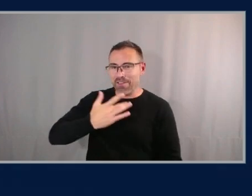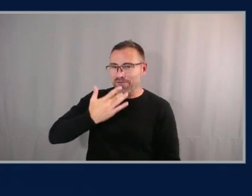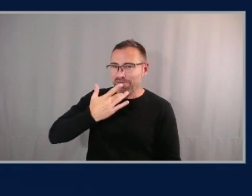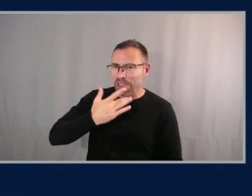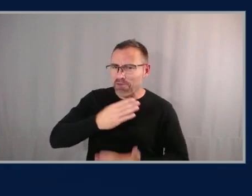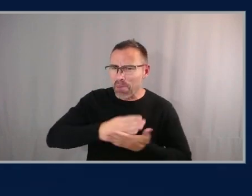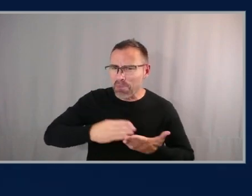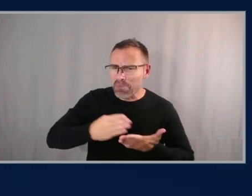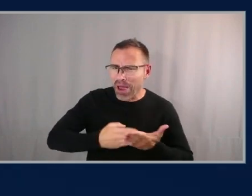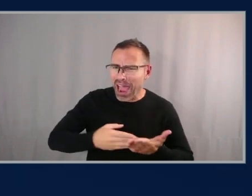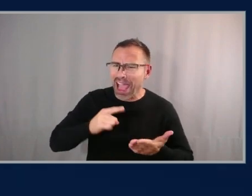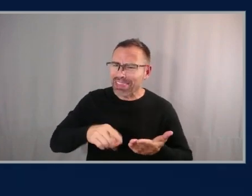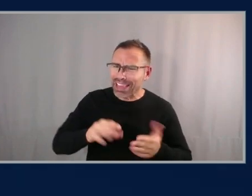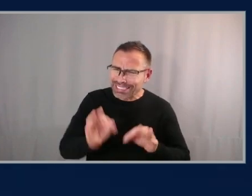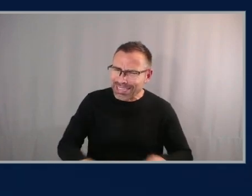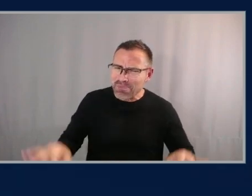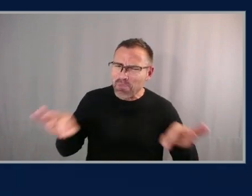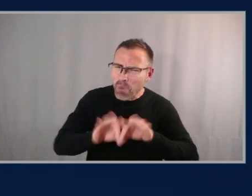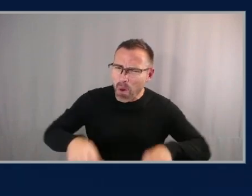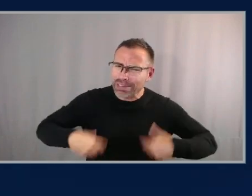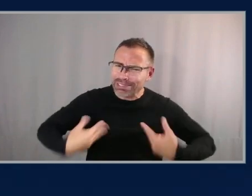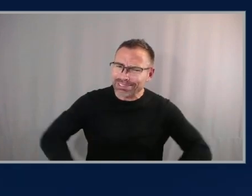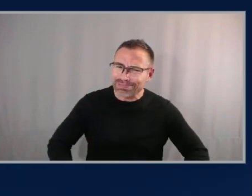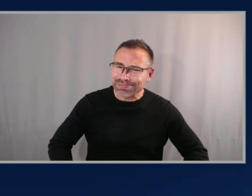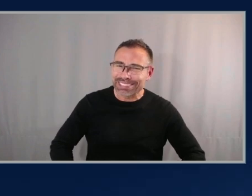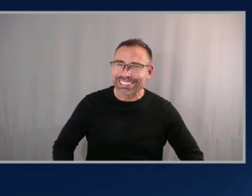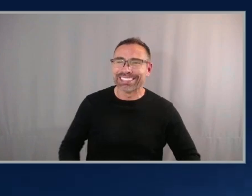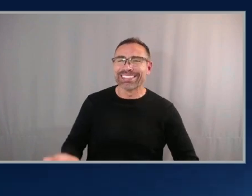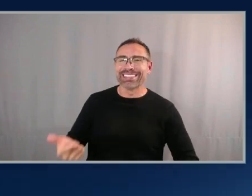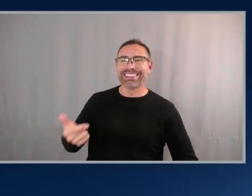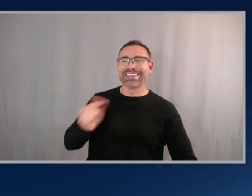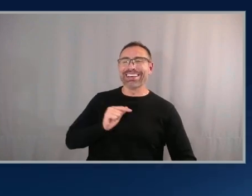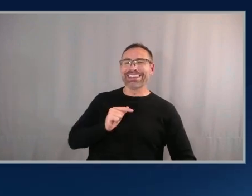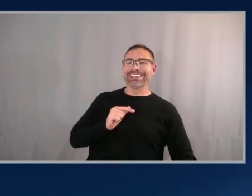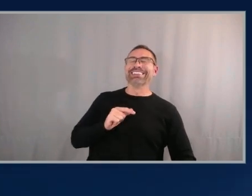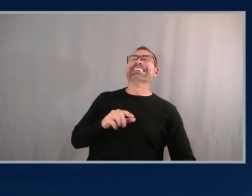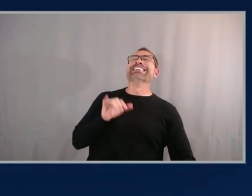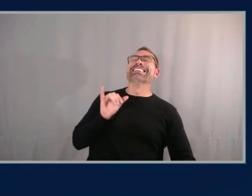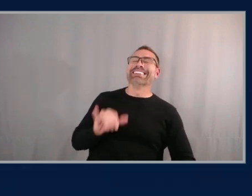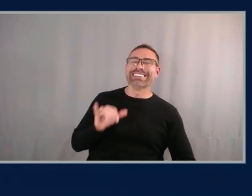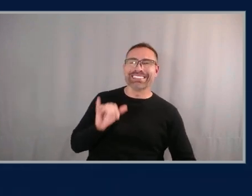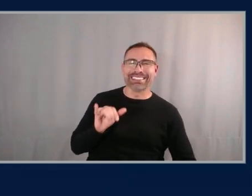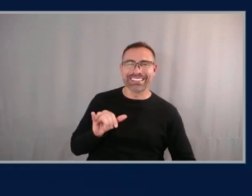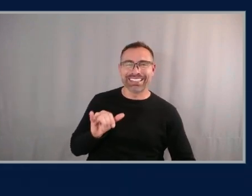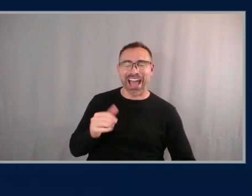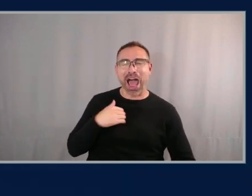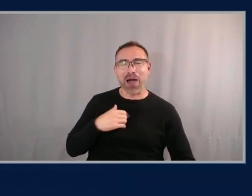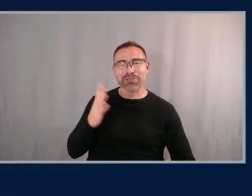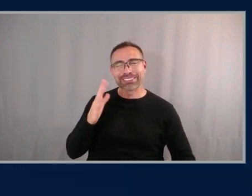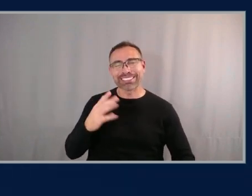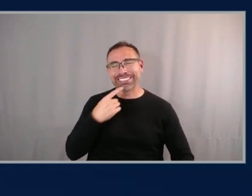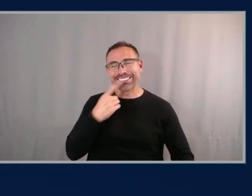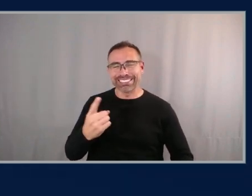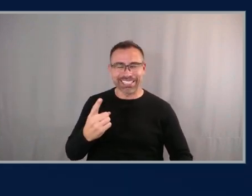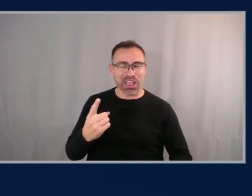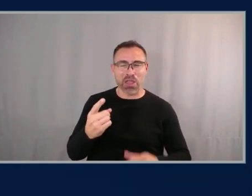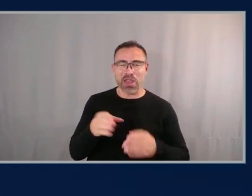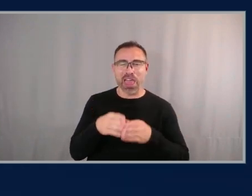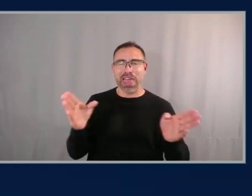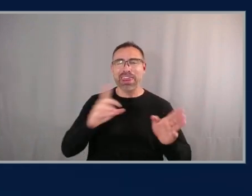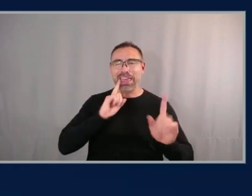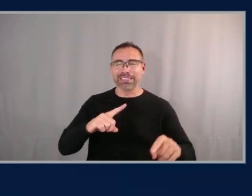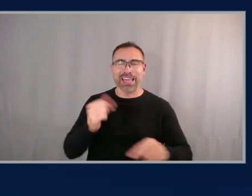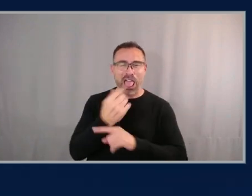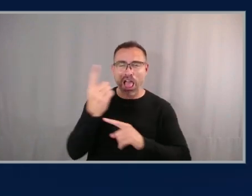okay I was going to give a very very universal answer as well I skipped it my favorite pie is apple